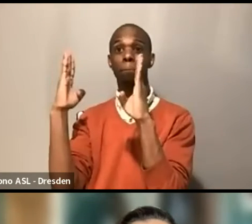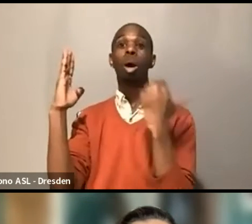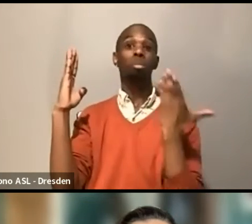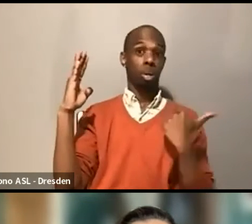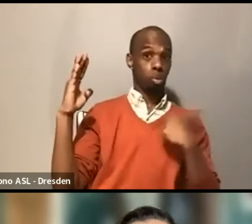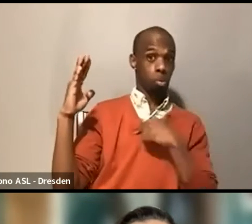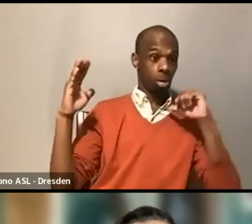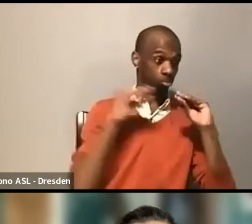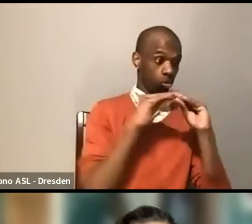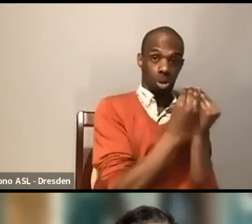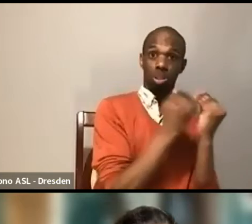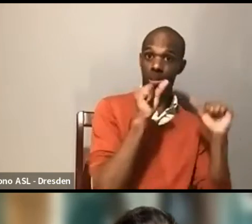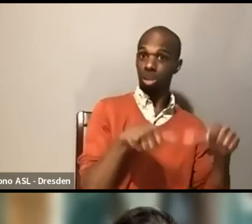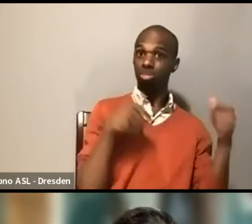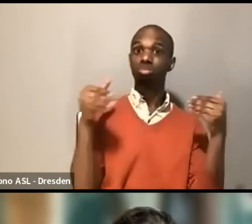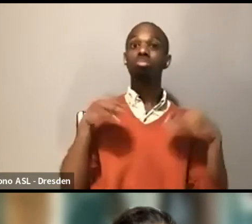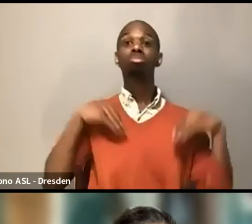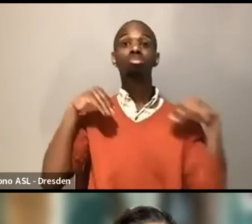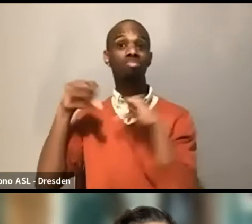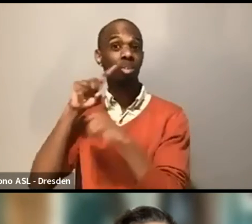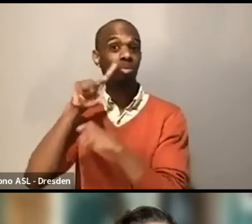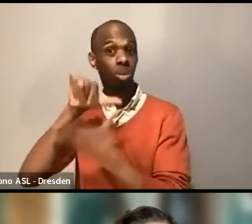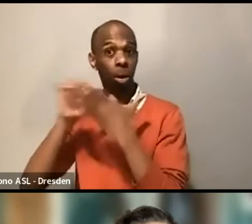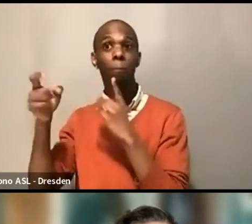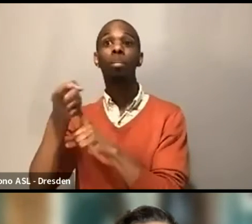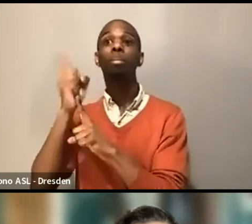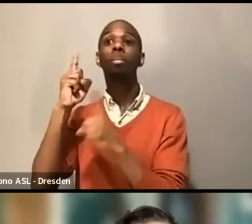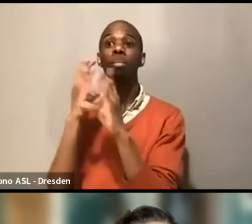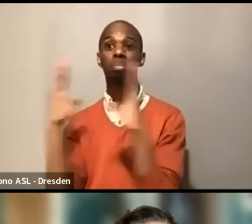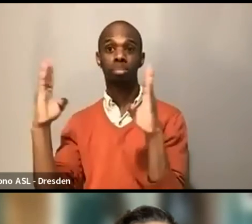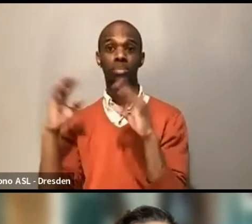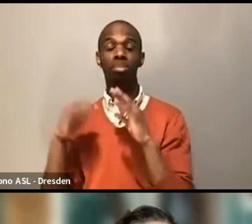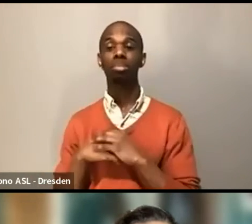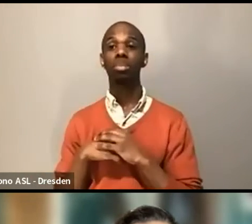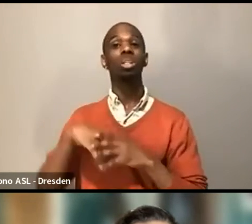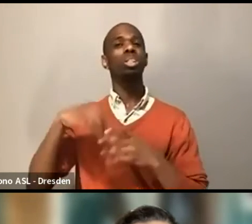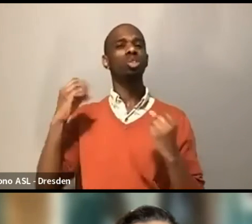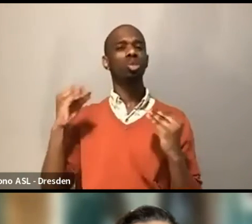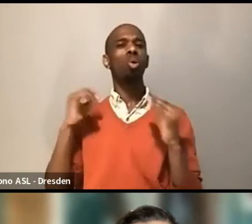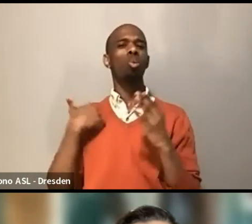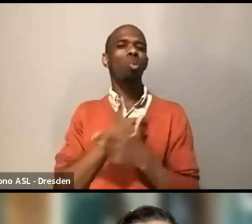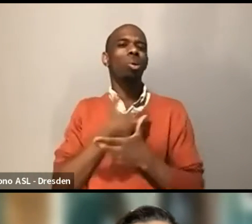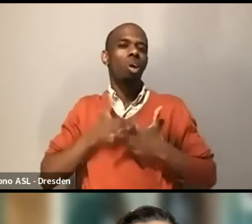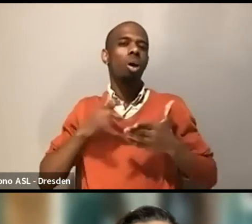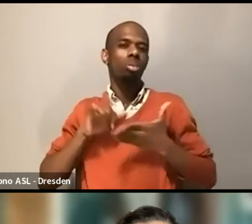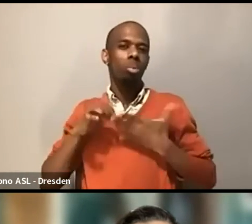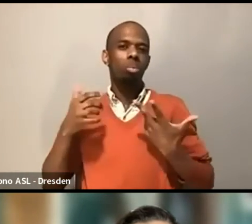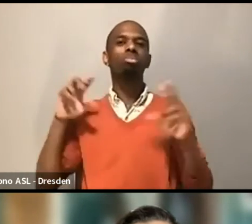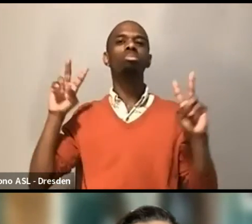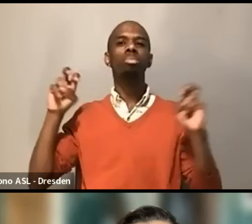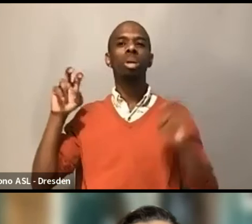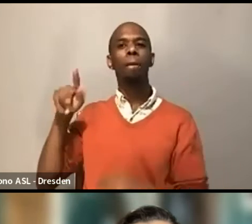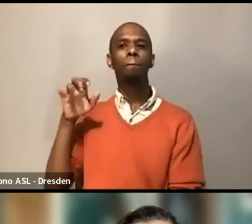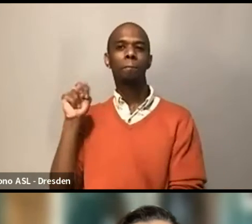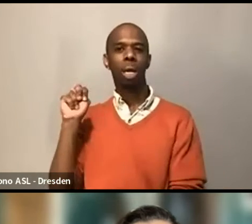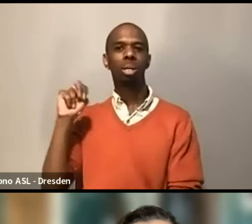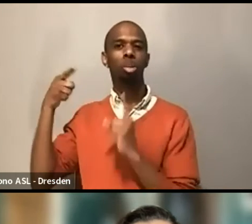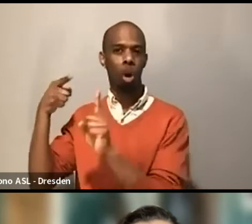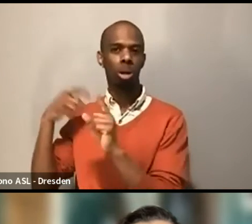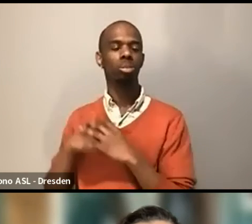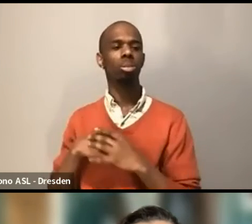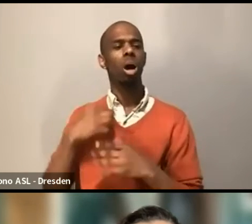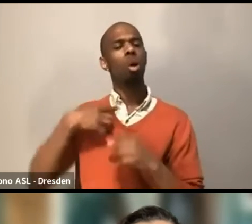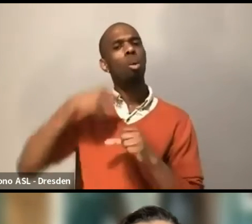know, where are the pain points for care? Um, I, I share a story that as an actor, um, I was working at a very large regional theater